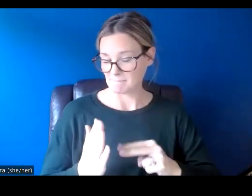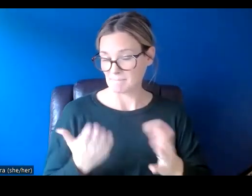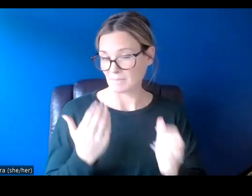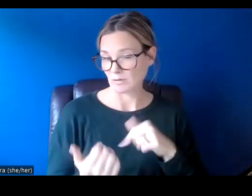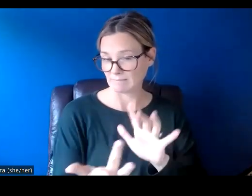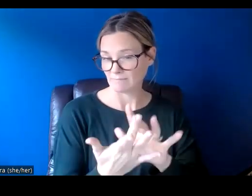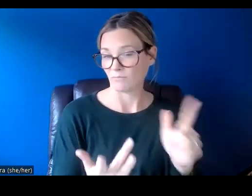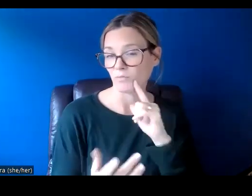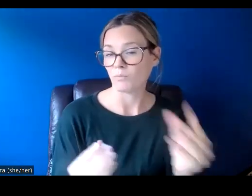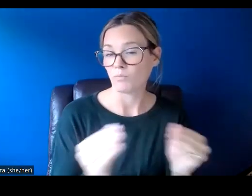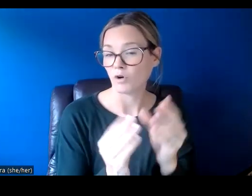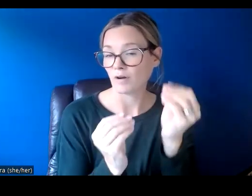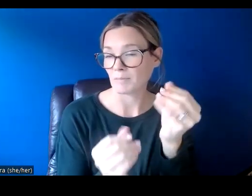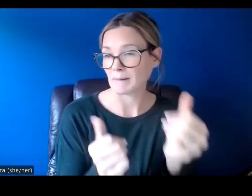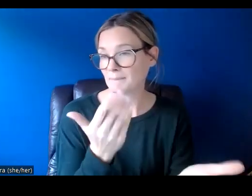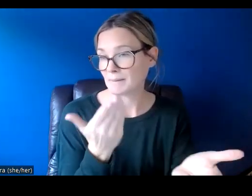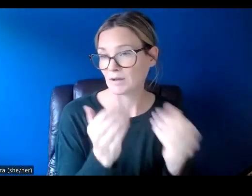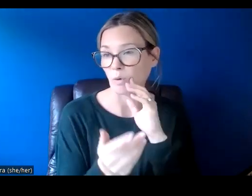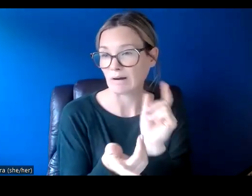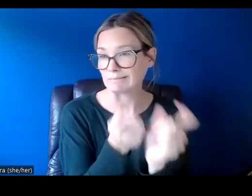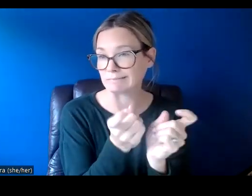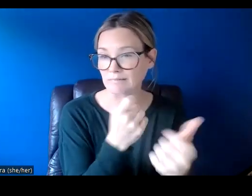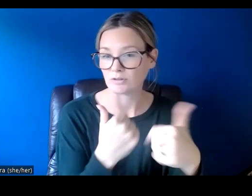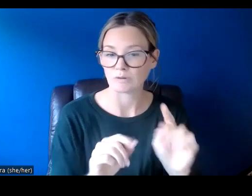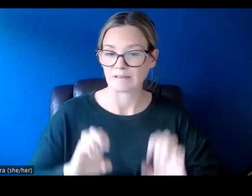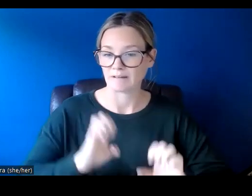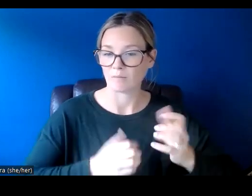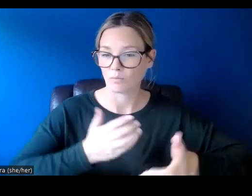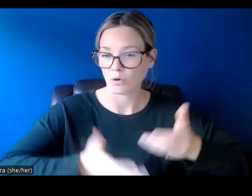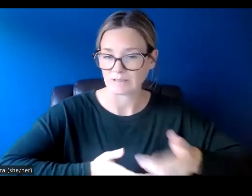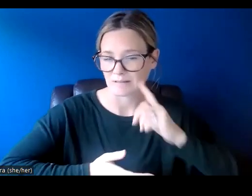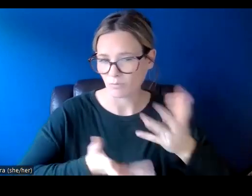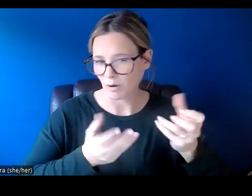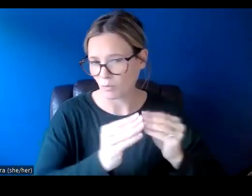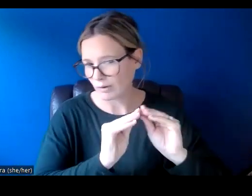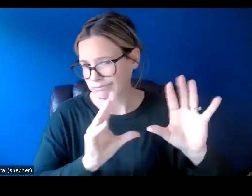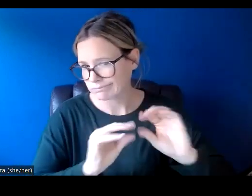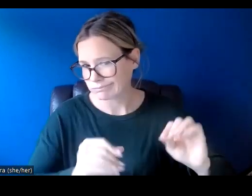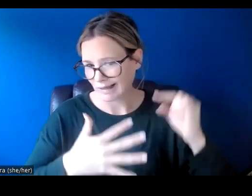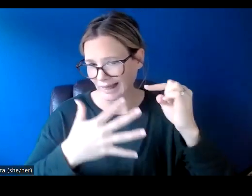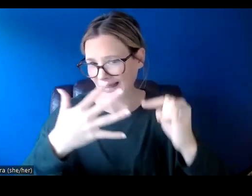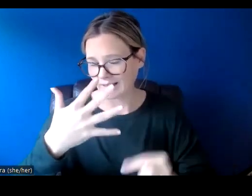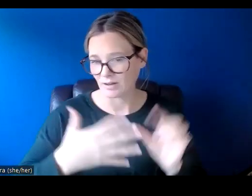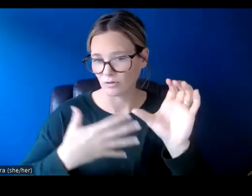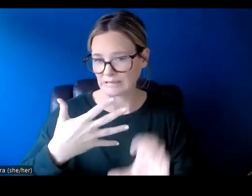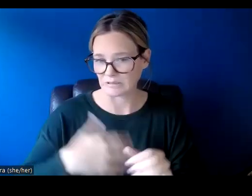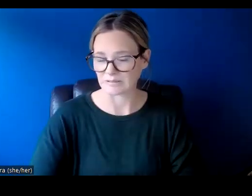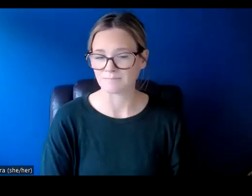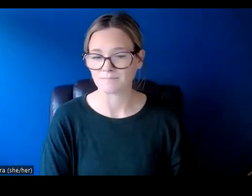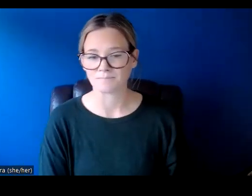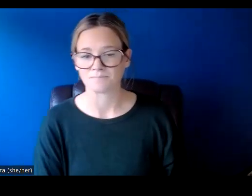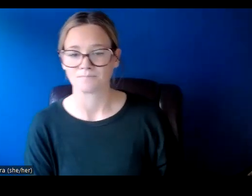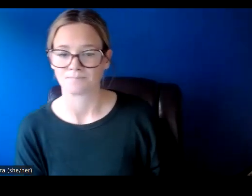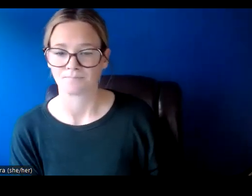to you for more information or revisions during the evaluation process on any of the application requirements.